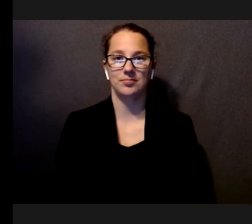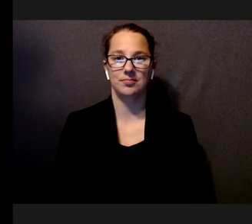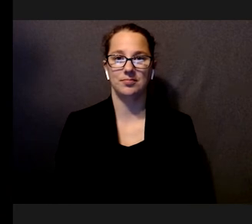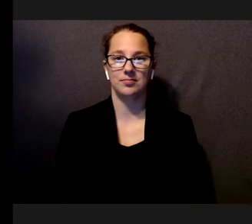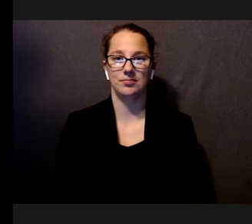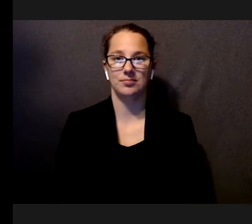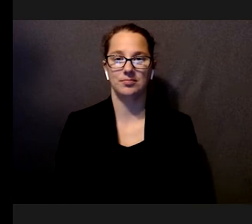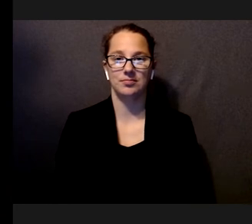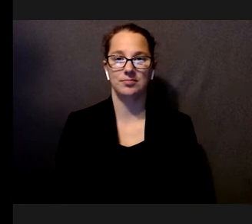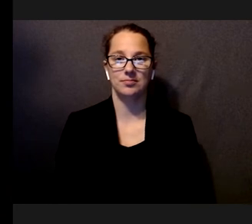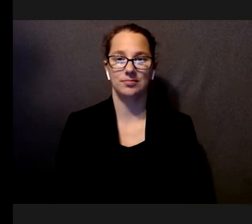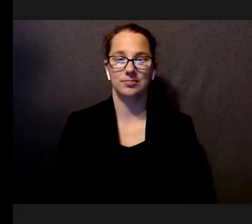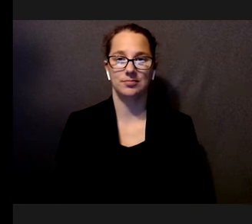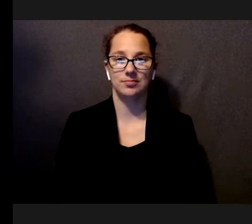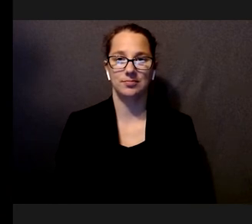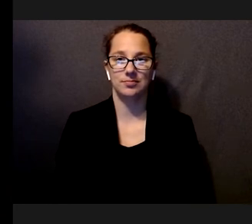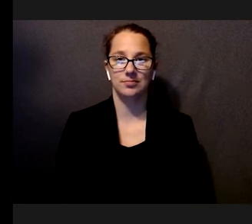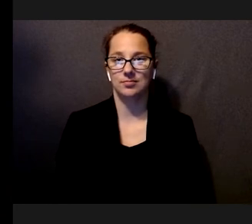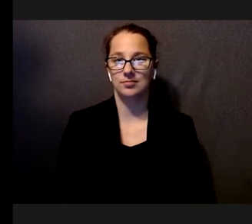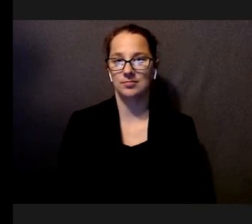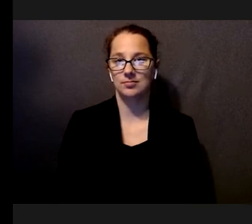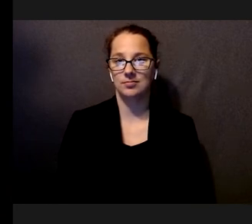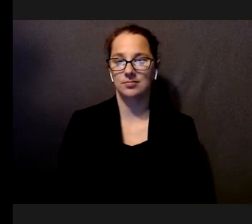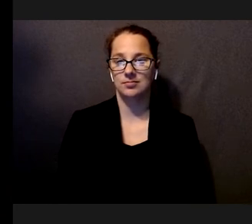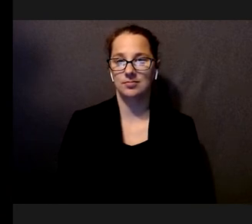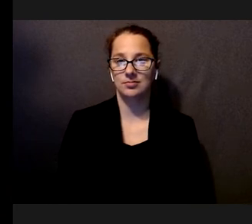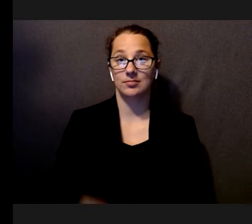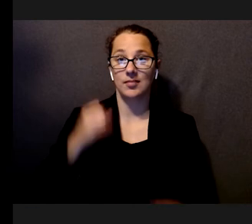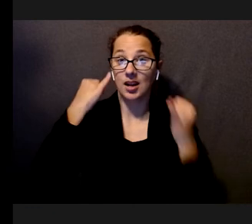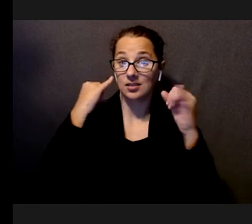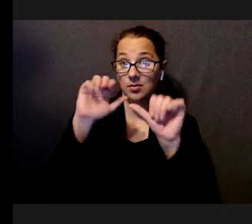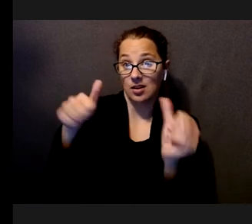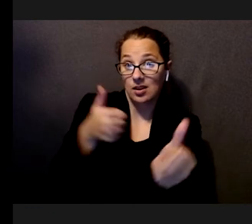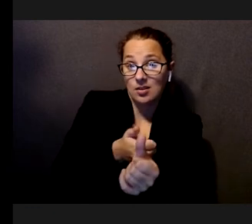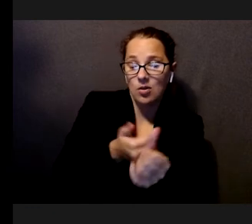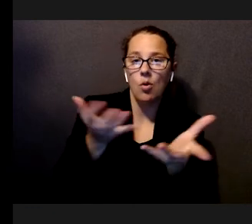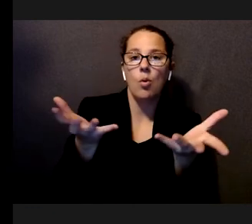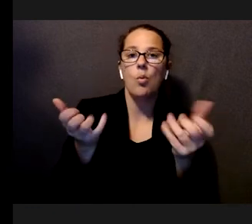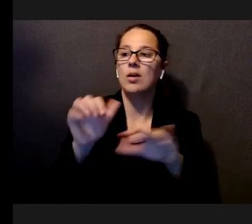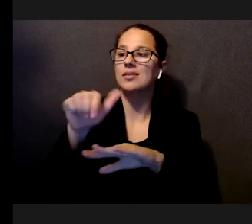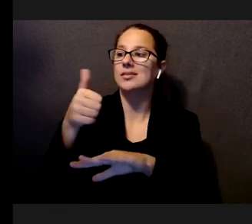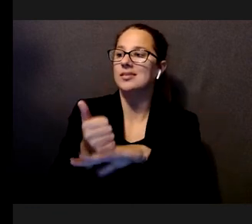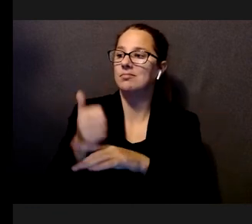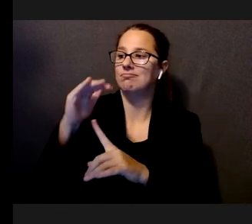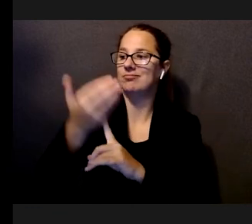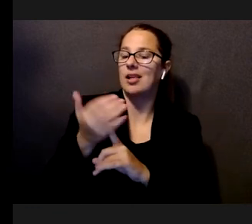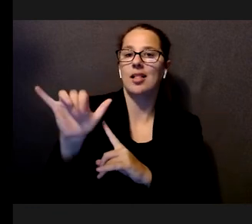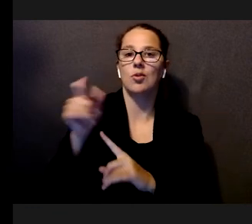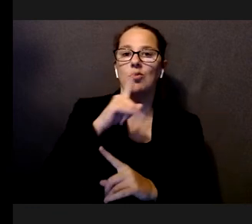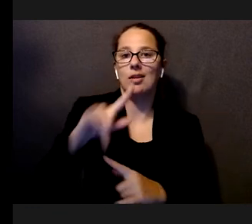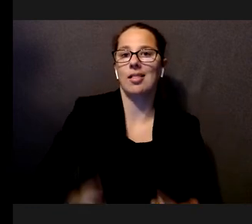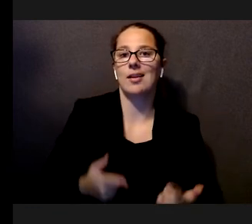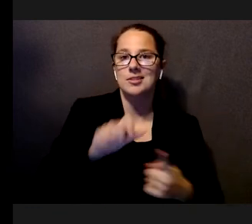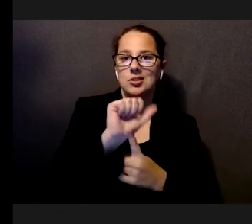box. And the idea here was that we were emulating a real-life scenario where